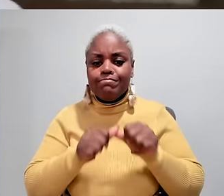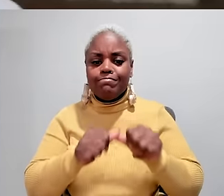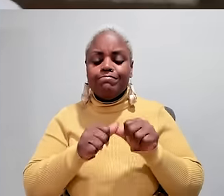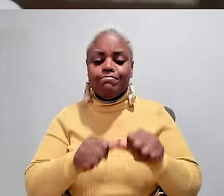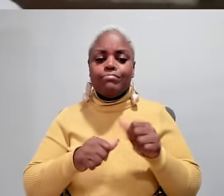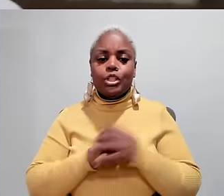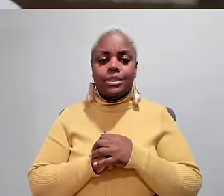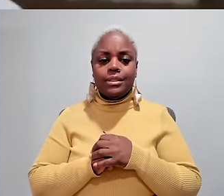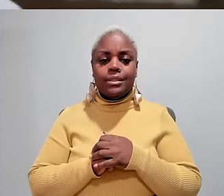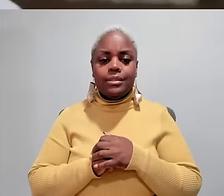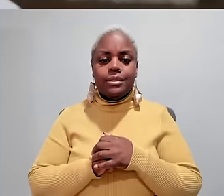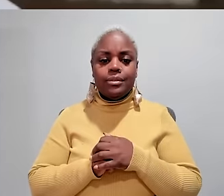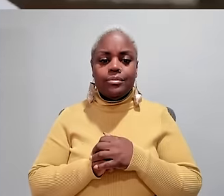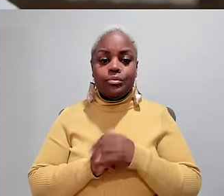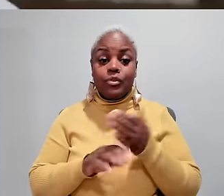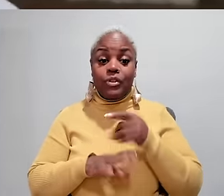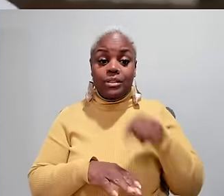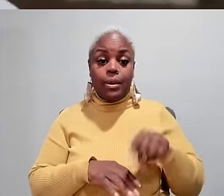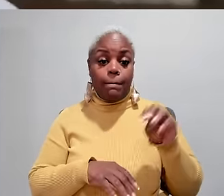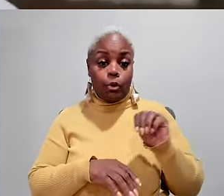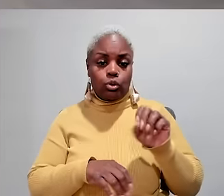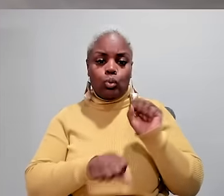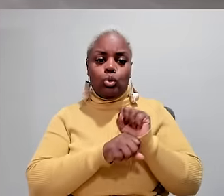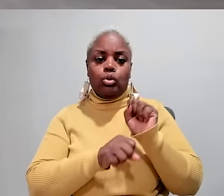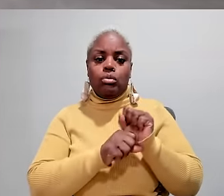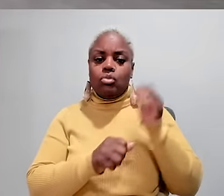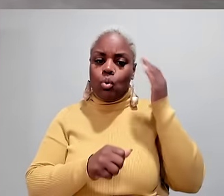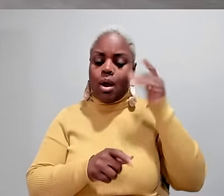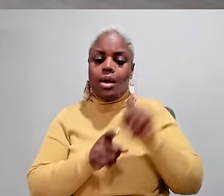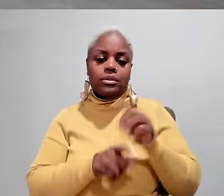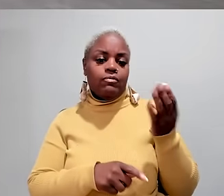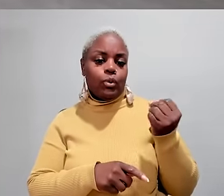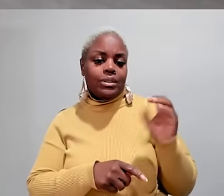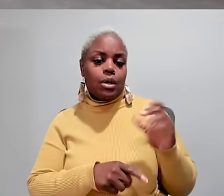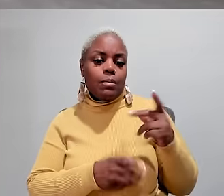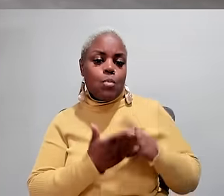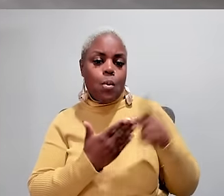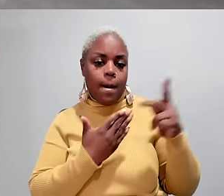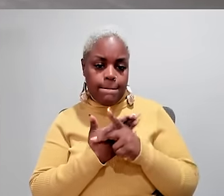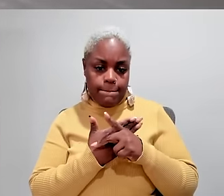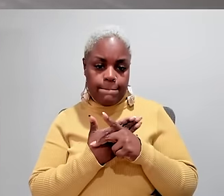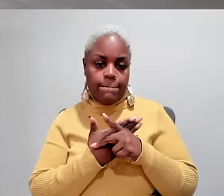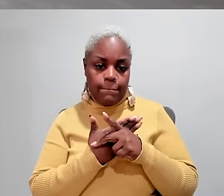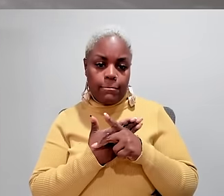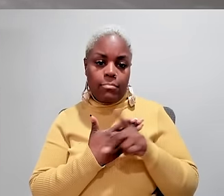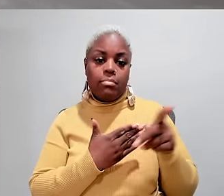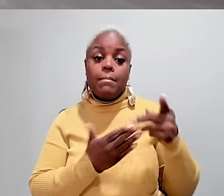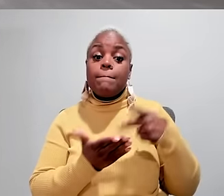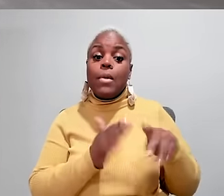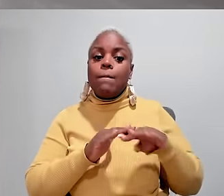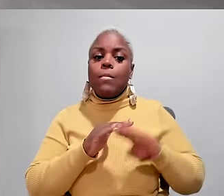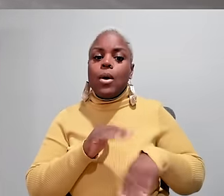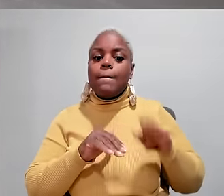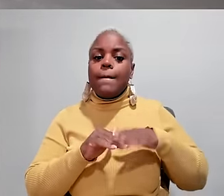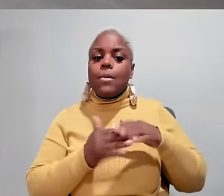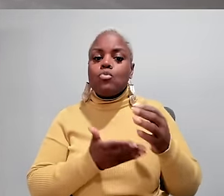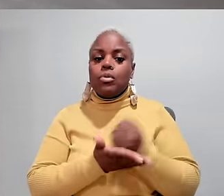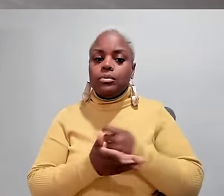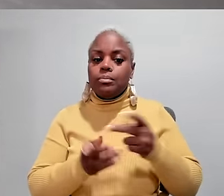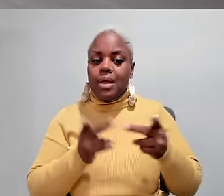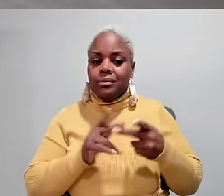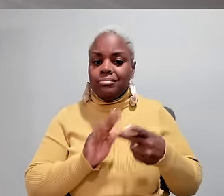patience and training, I was able to succeed. JARED JR.: Before this, Marshall worked in what's known as a 14